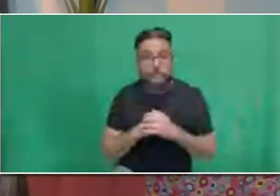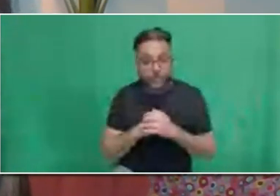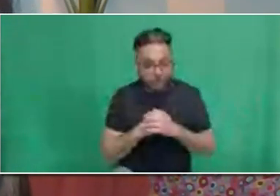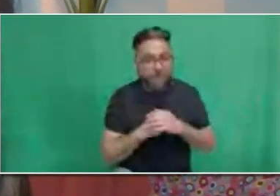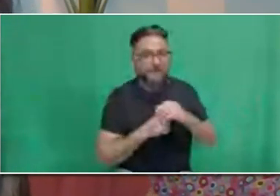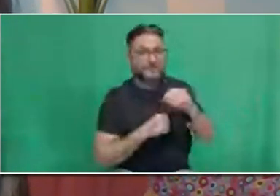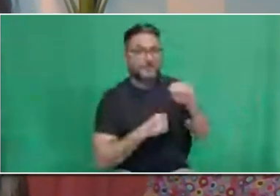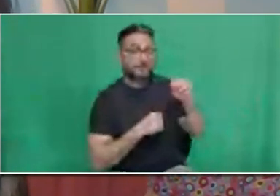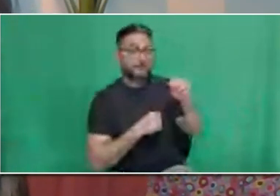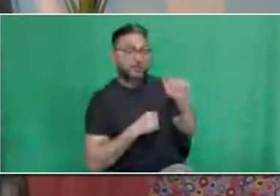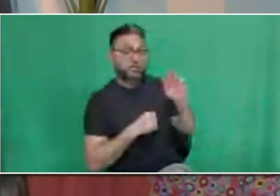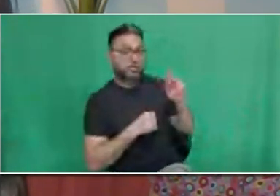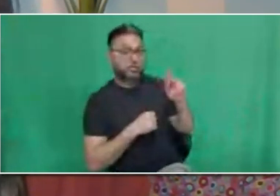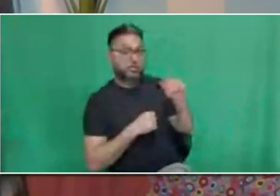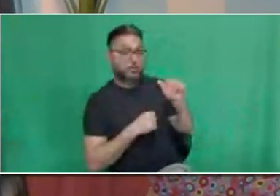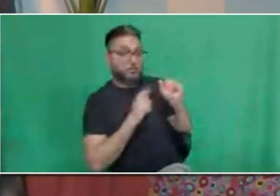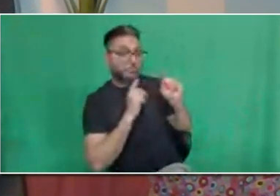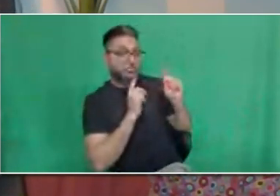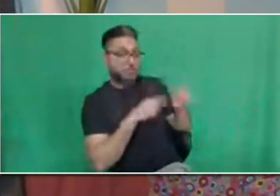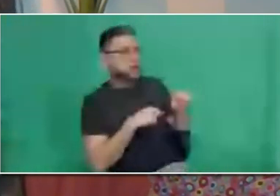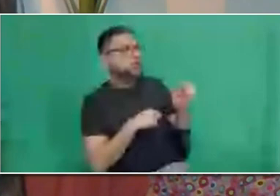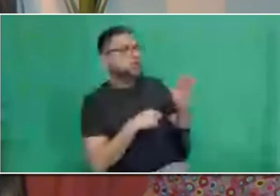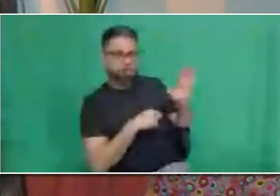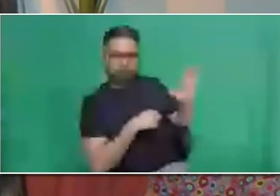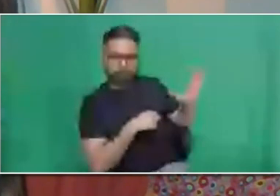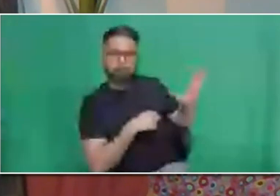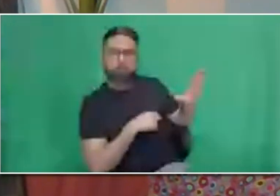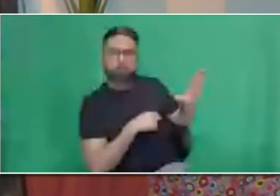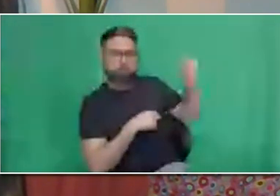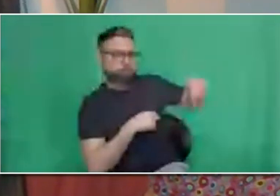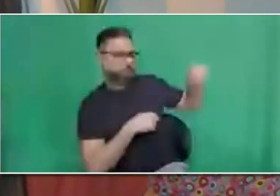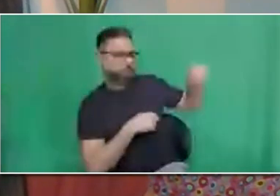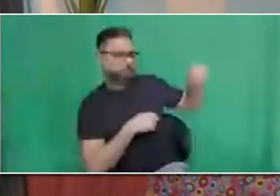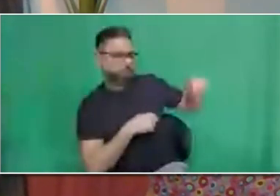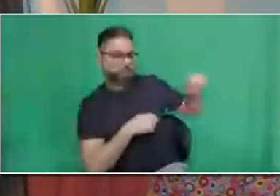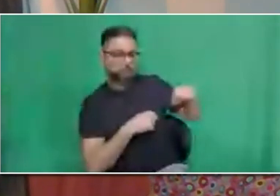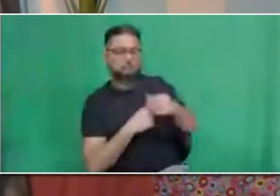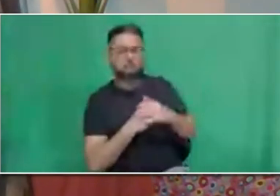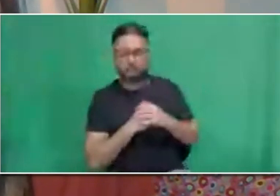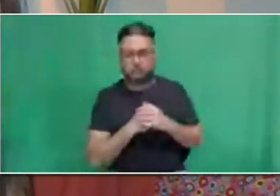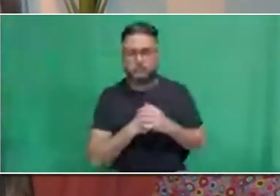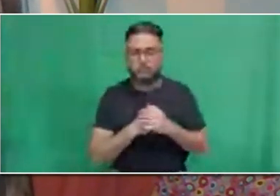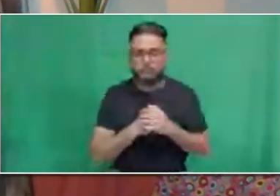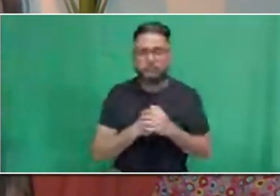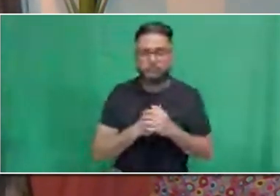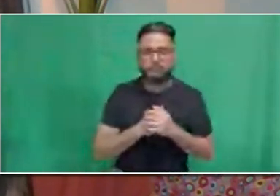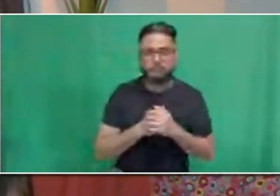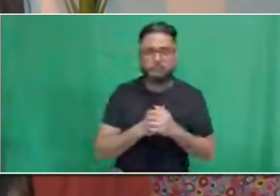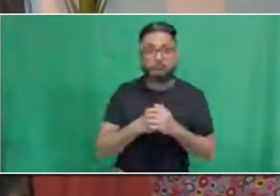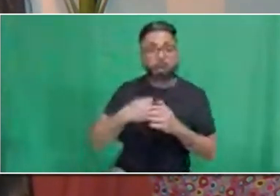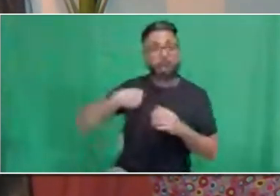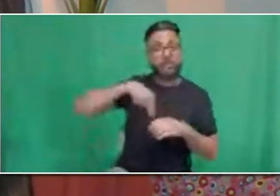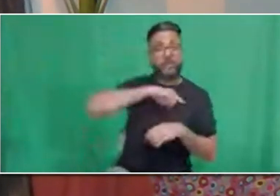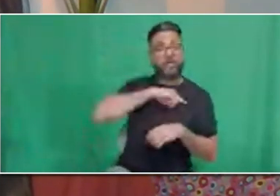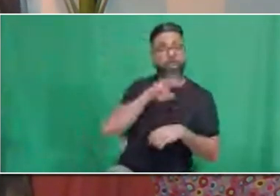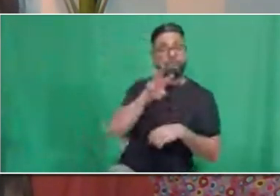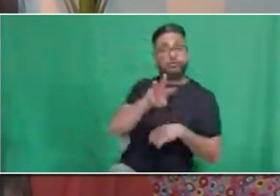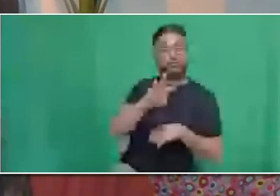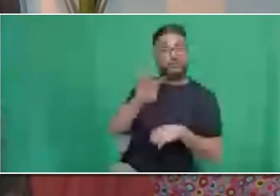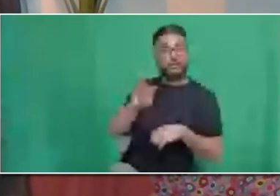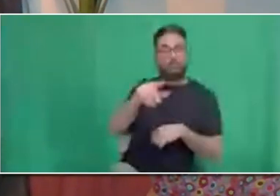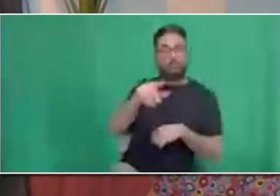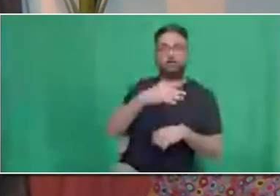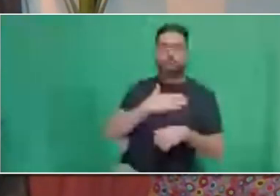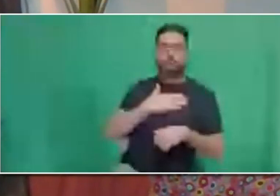As previously mentioned, the career side, that's where you should visit. It should be your go-to. Create a candidate profile and